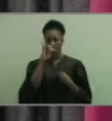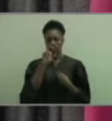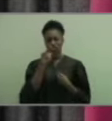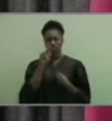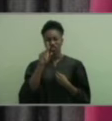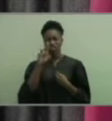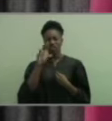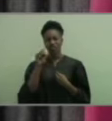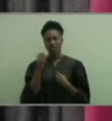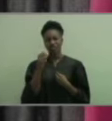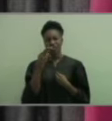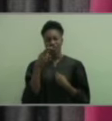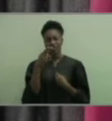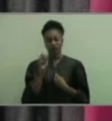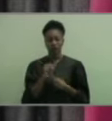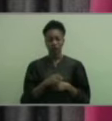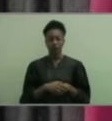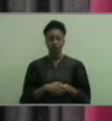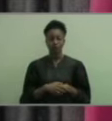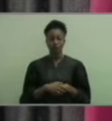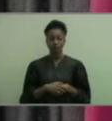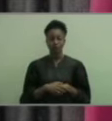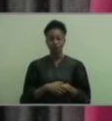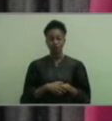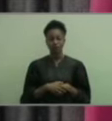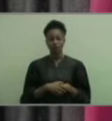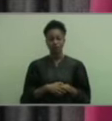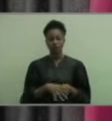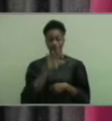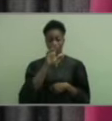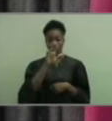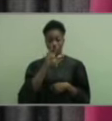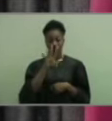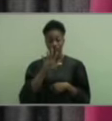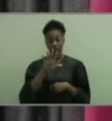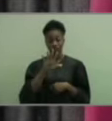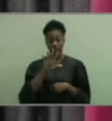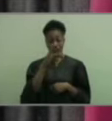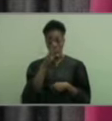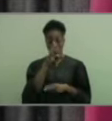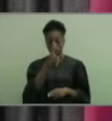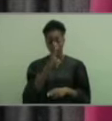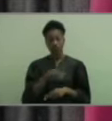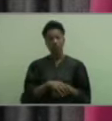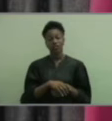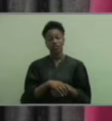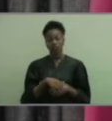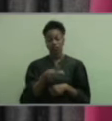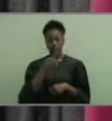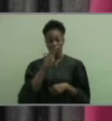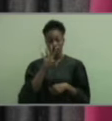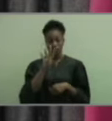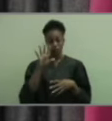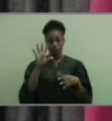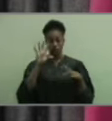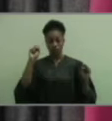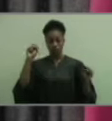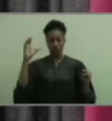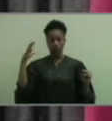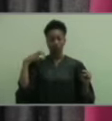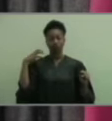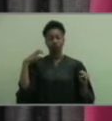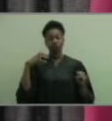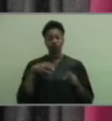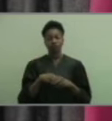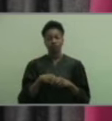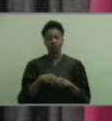35 honor graduates, 11 superintendents award recipients, 2 AP scholars with distinction,